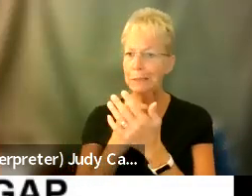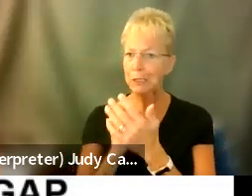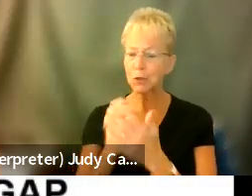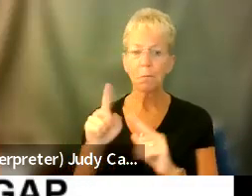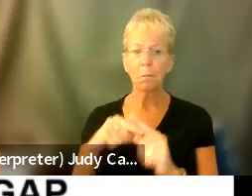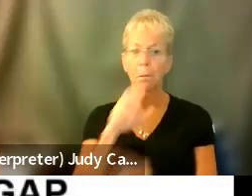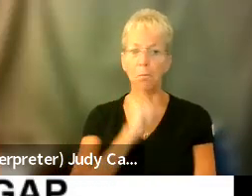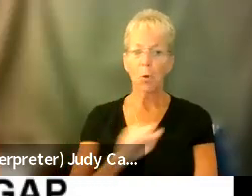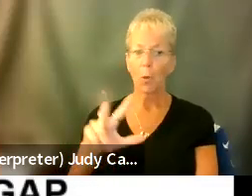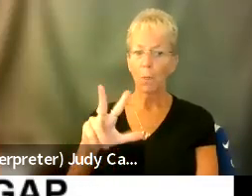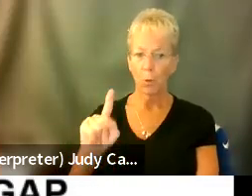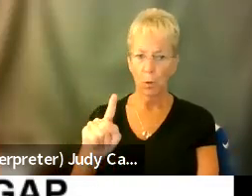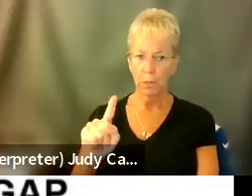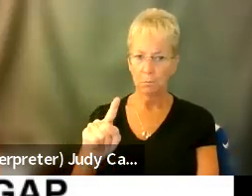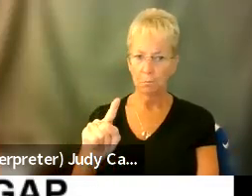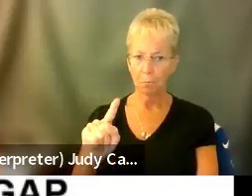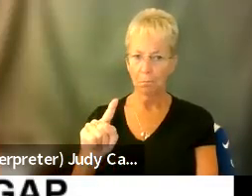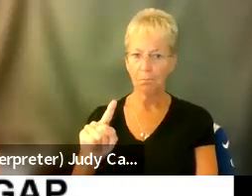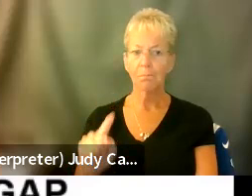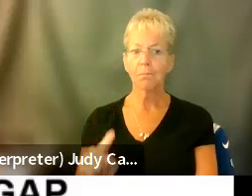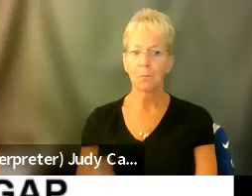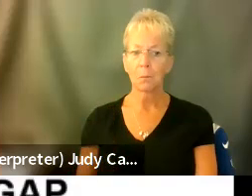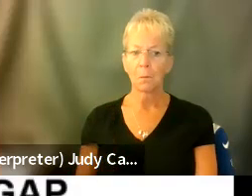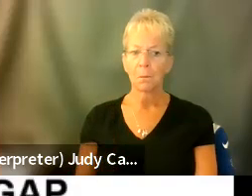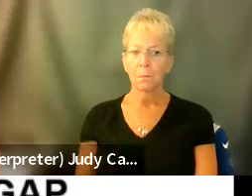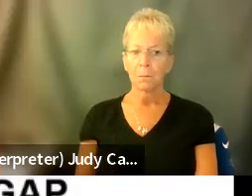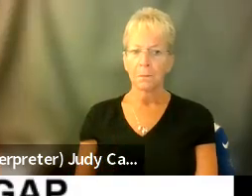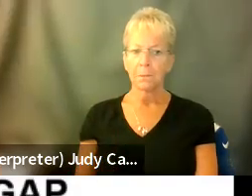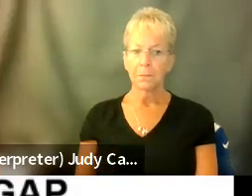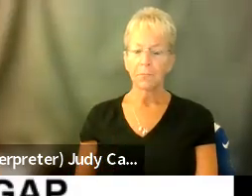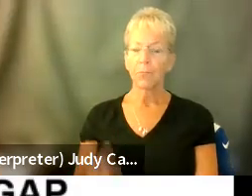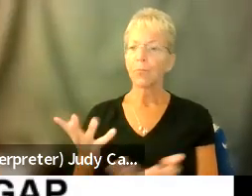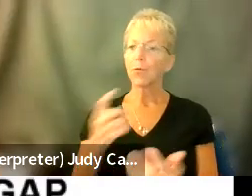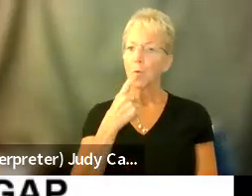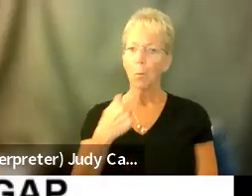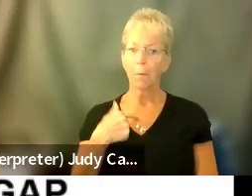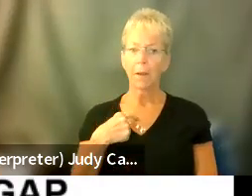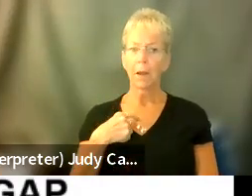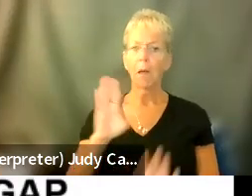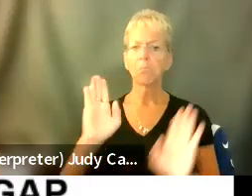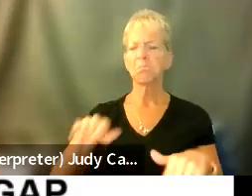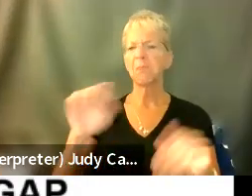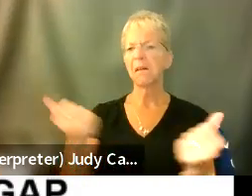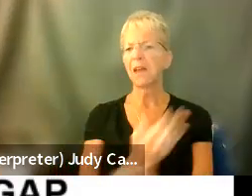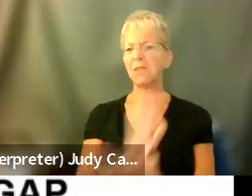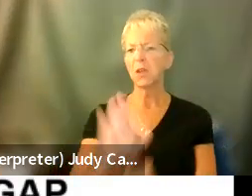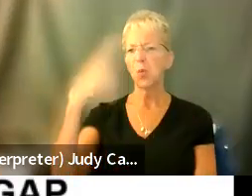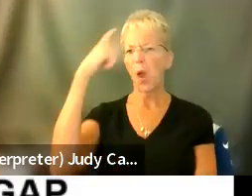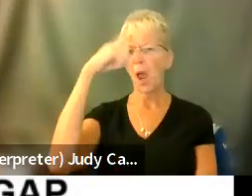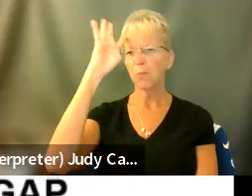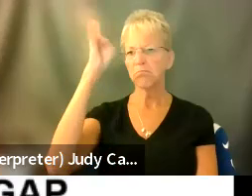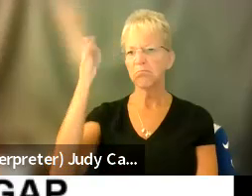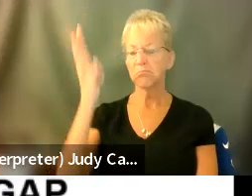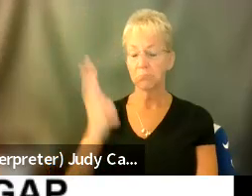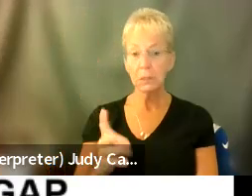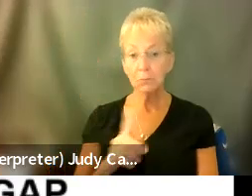31. Um, and told it was all in my head. Um, and it was in